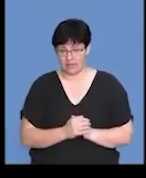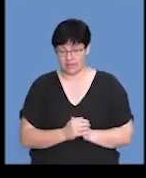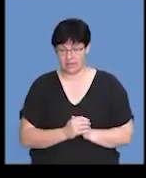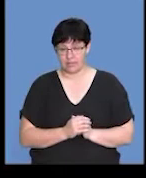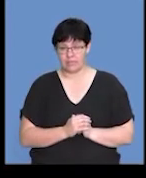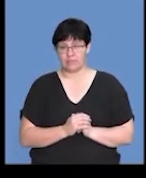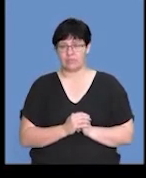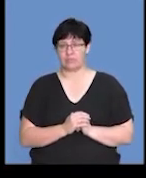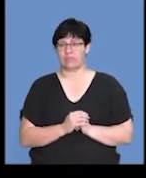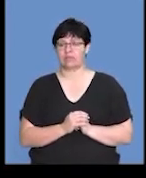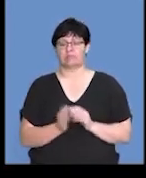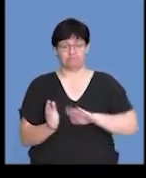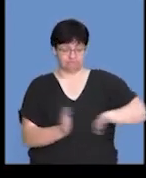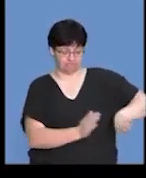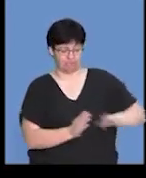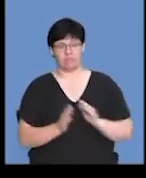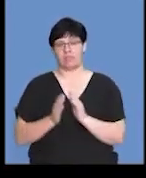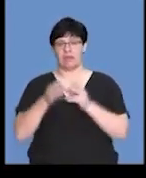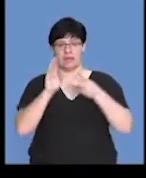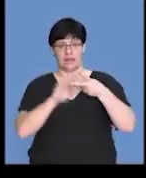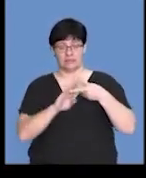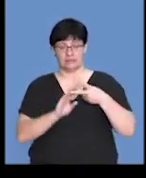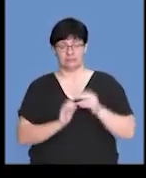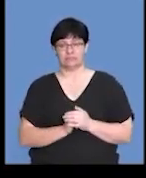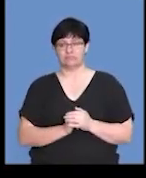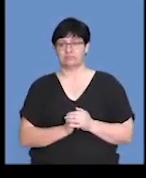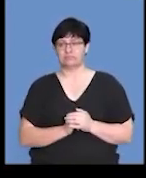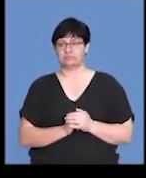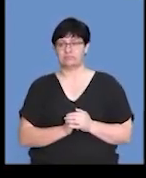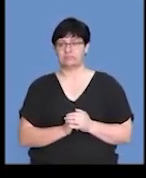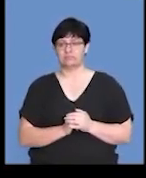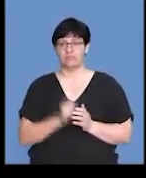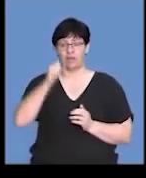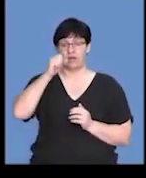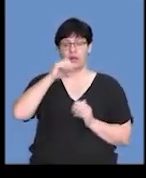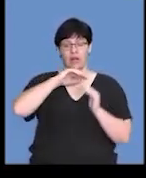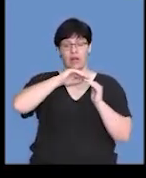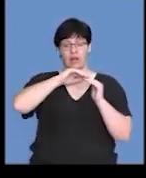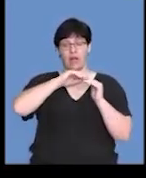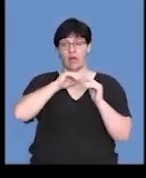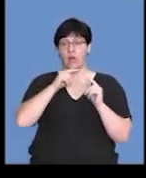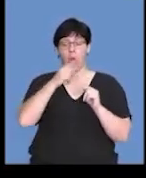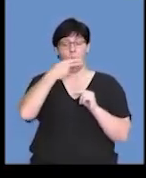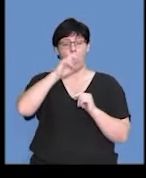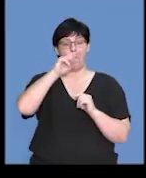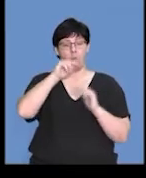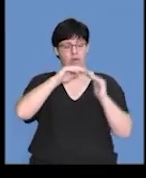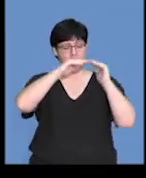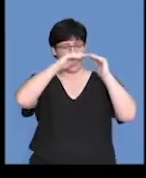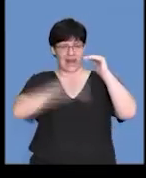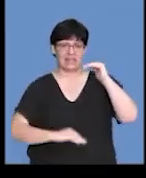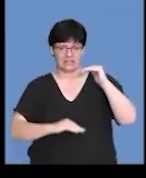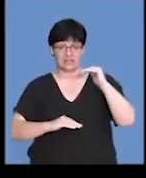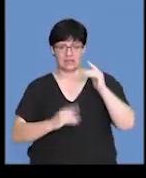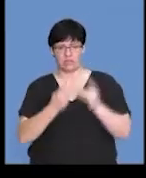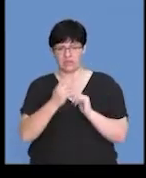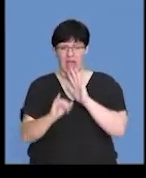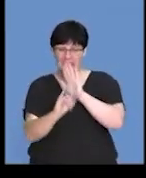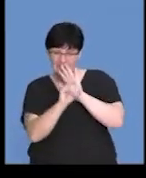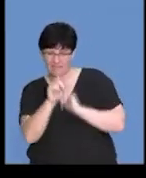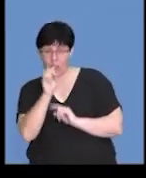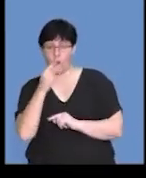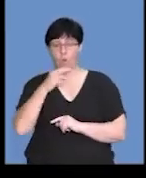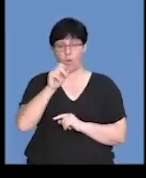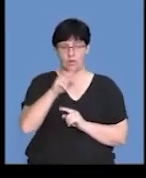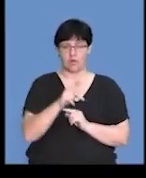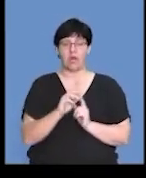Okay. So, we move on to the next one. The drop in the level of which hormone. Okay. So, we've got to identify the hormone,